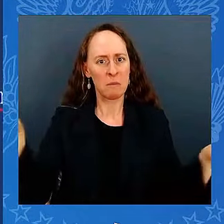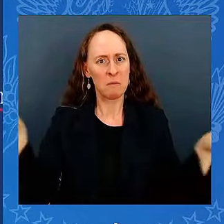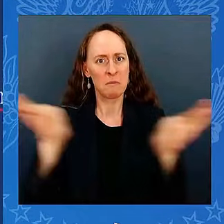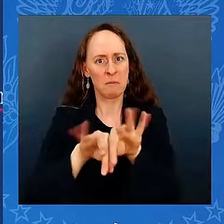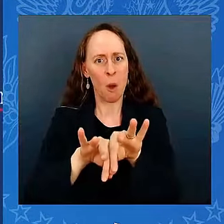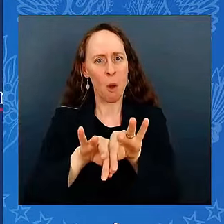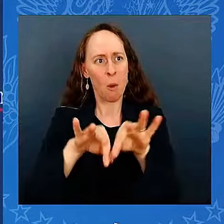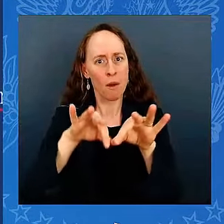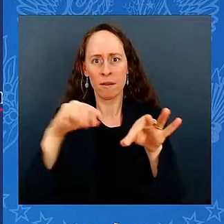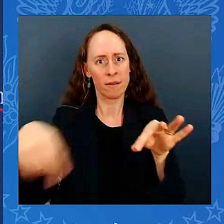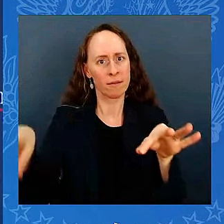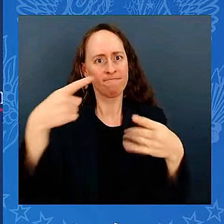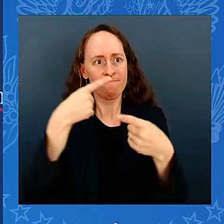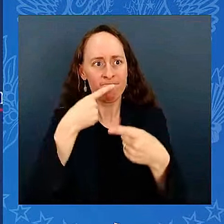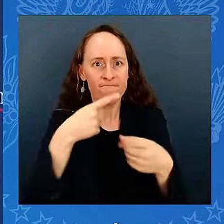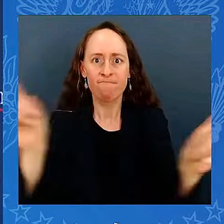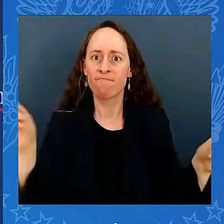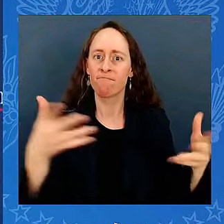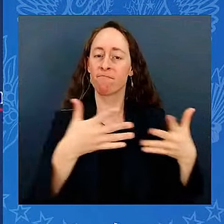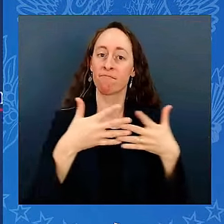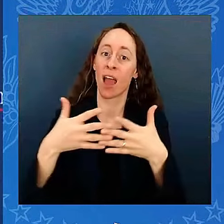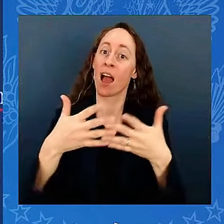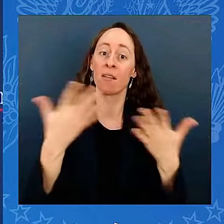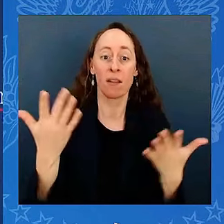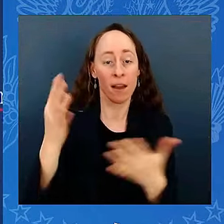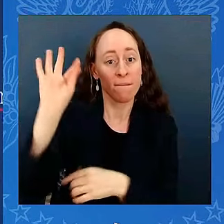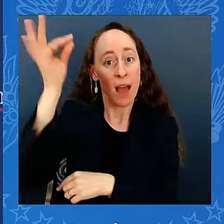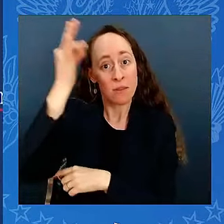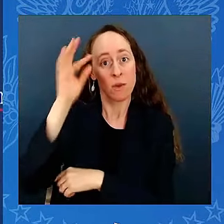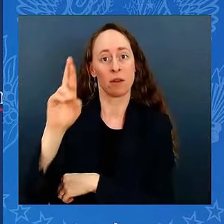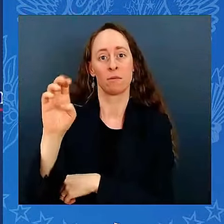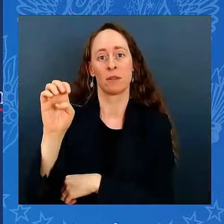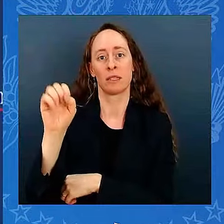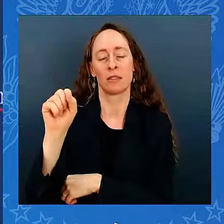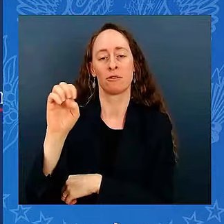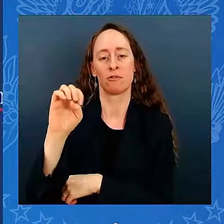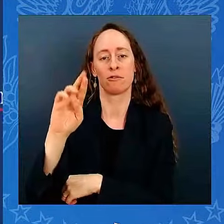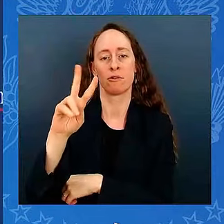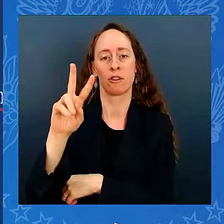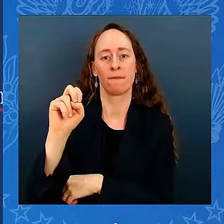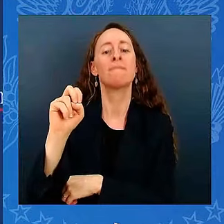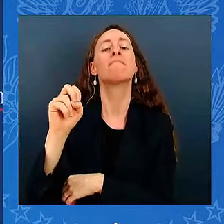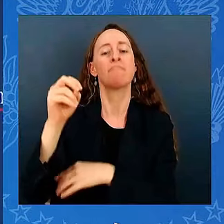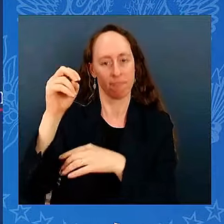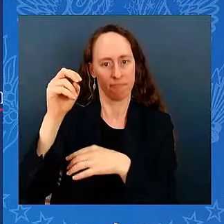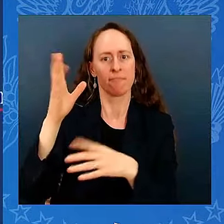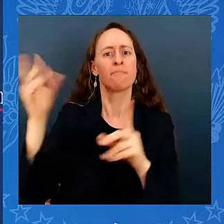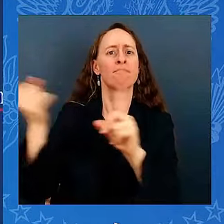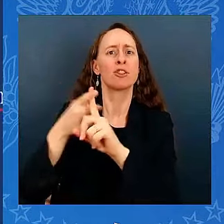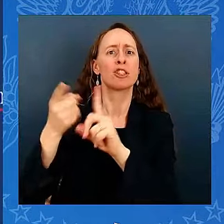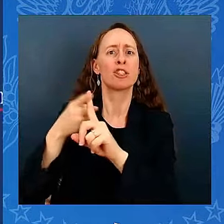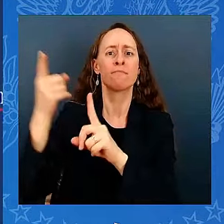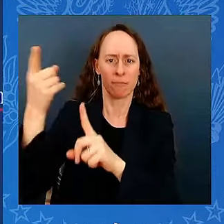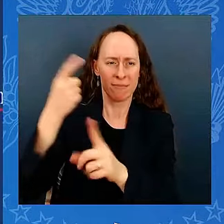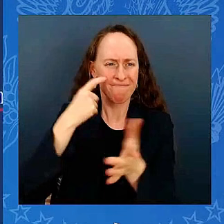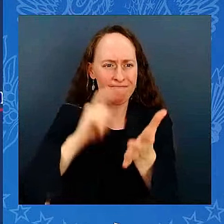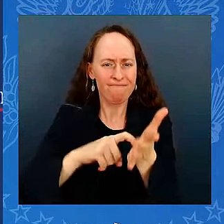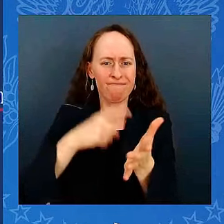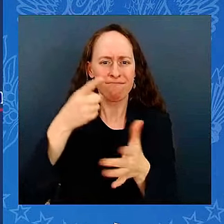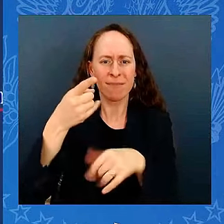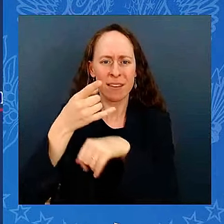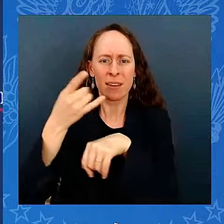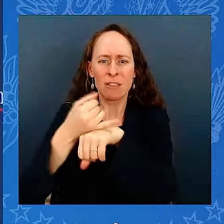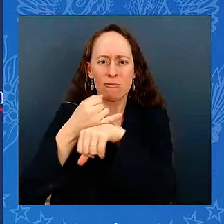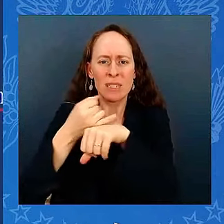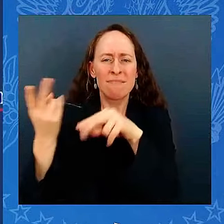raising interest rates, it announced that it began lowering interest rates. I think it's good news for consumers, and it means the